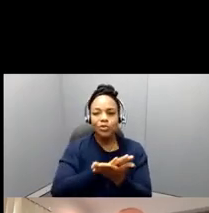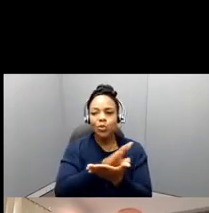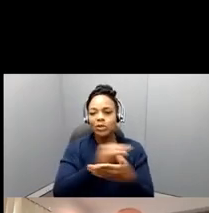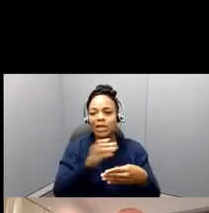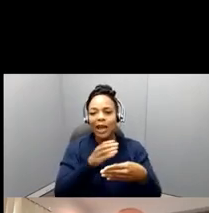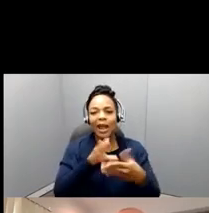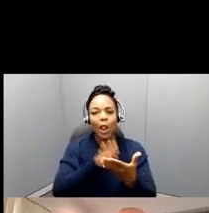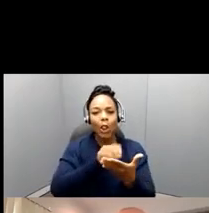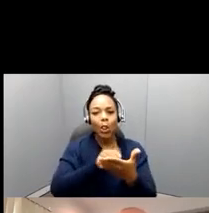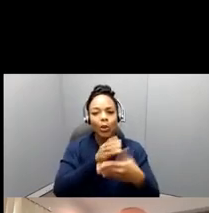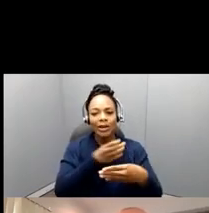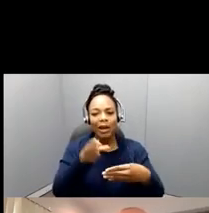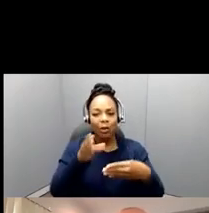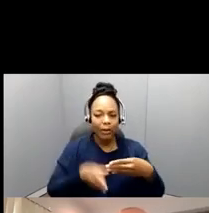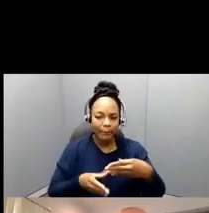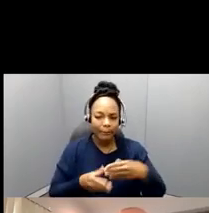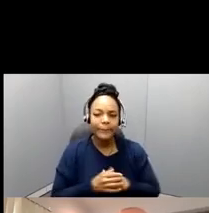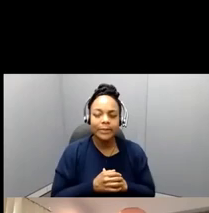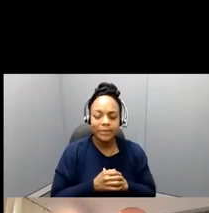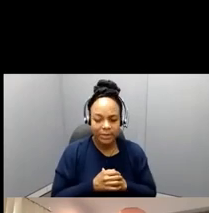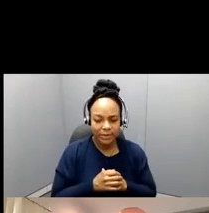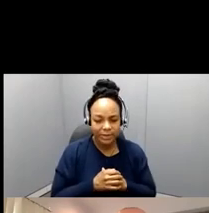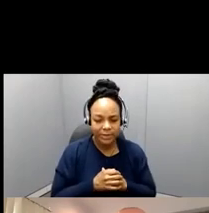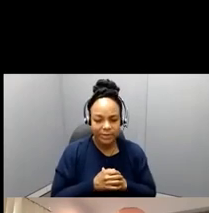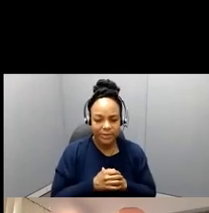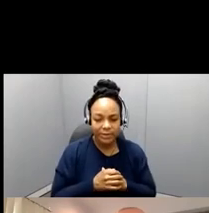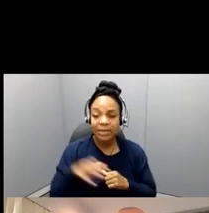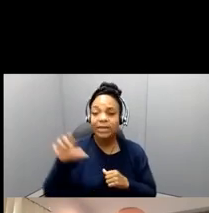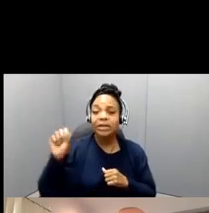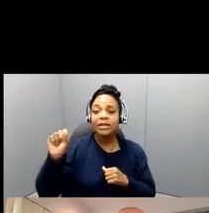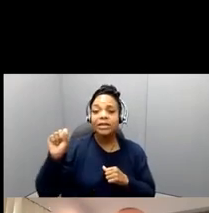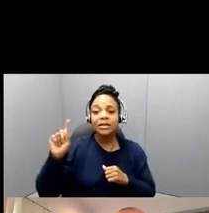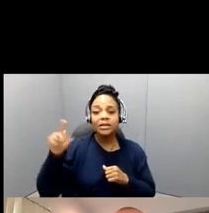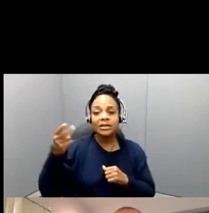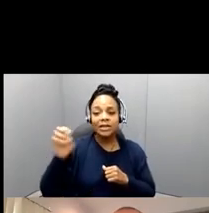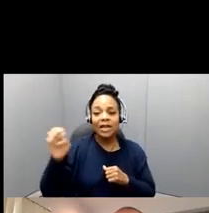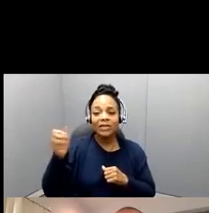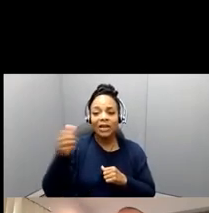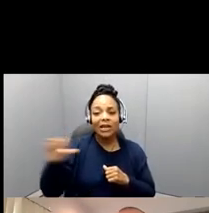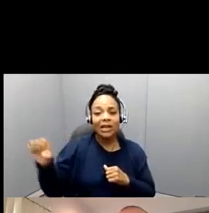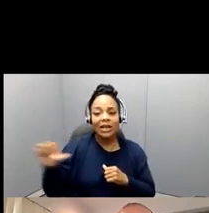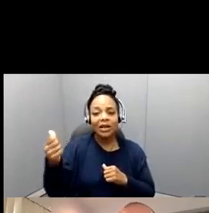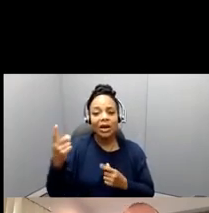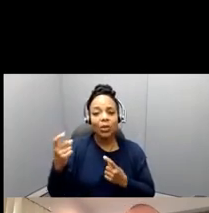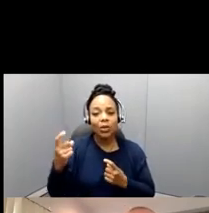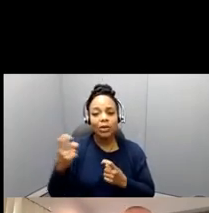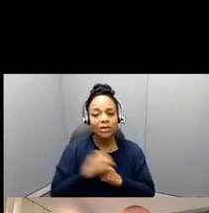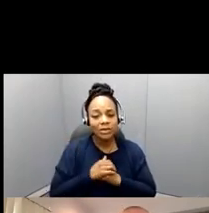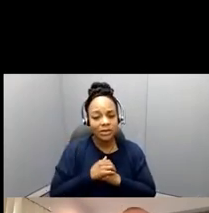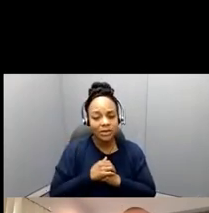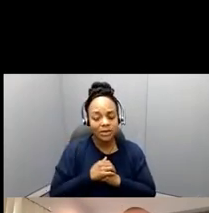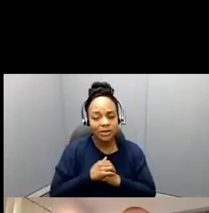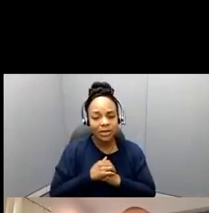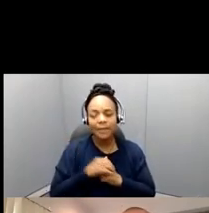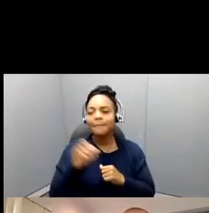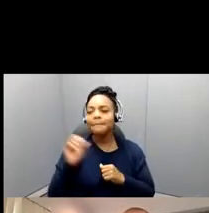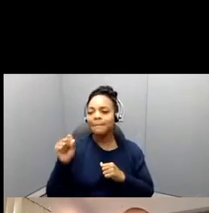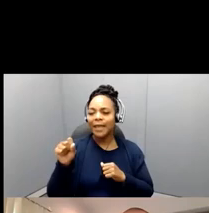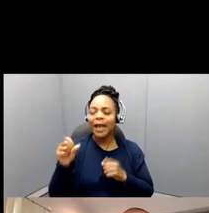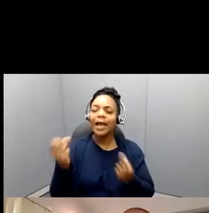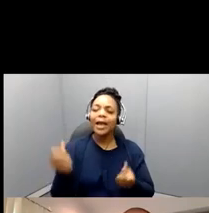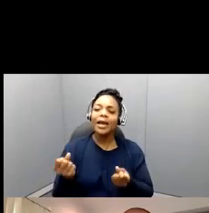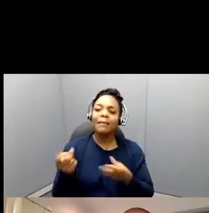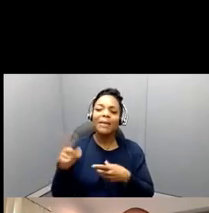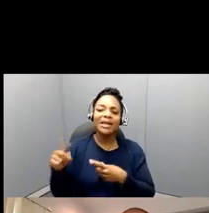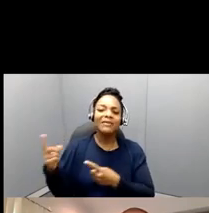Pausing, Stephanie, other questions? Um, so many people have asked how many applicants